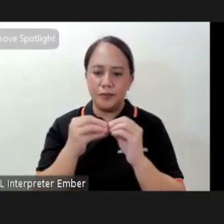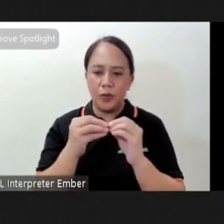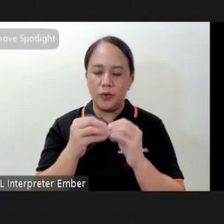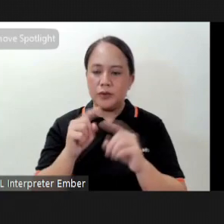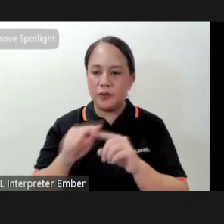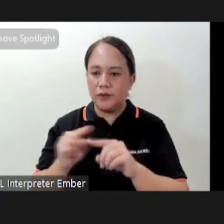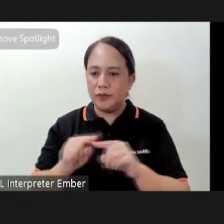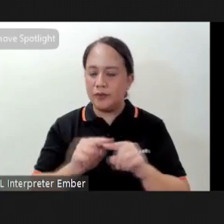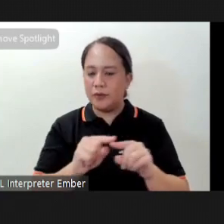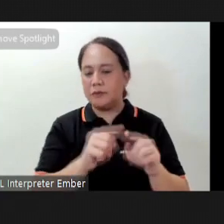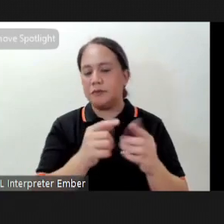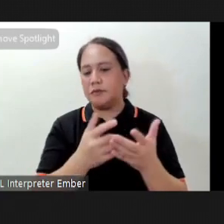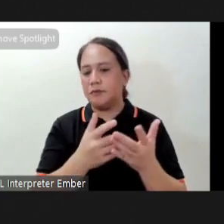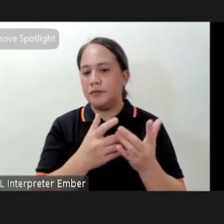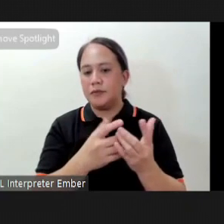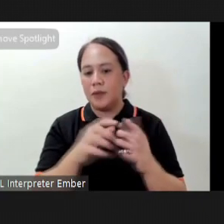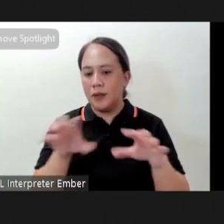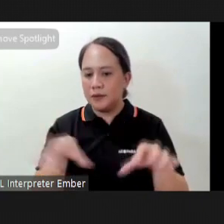practices out there